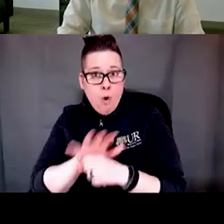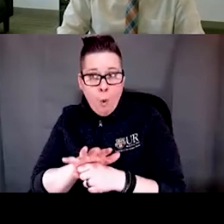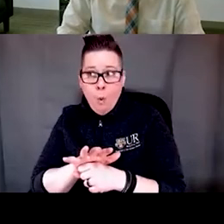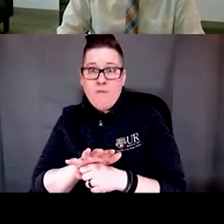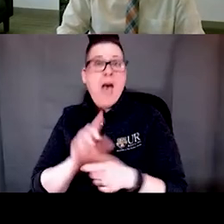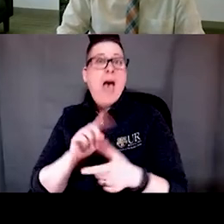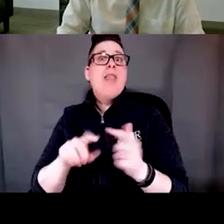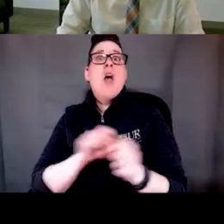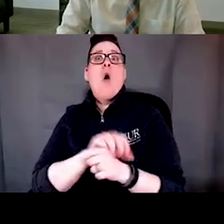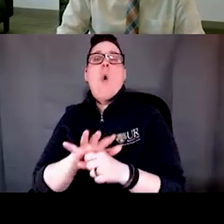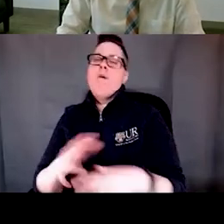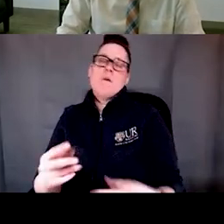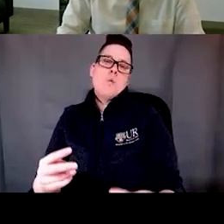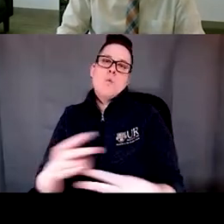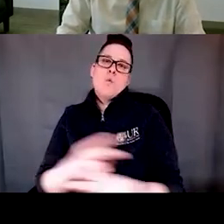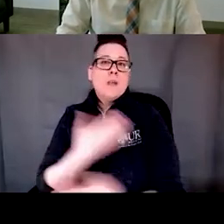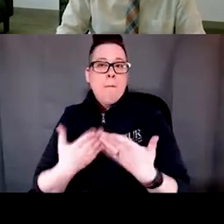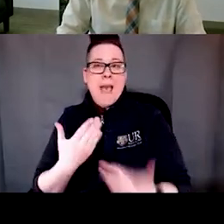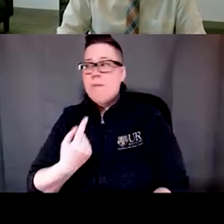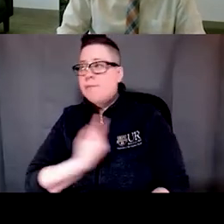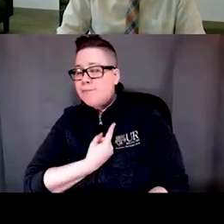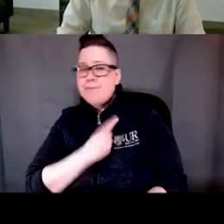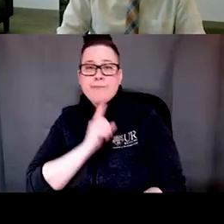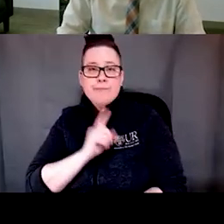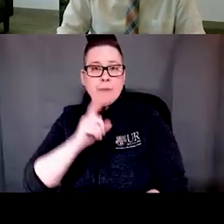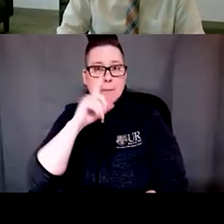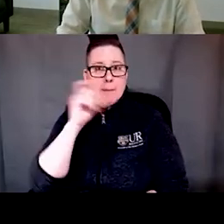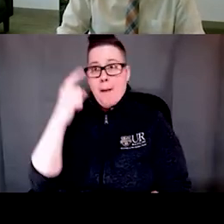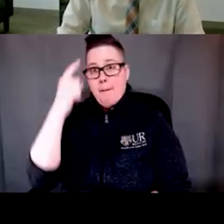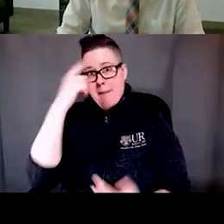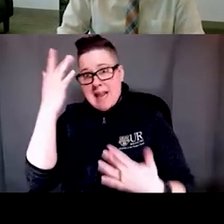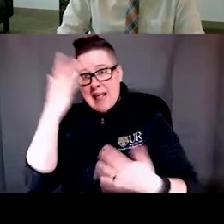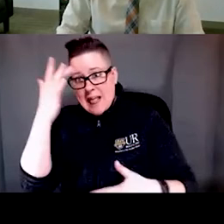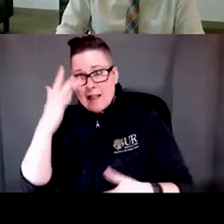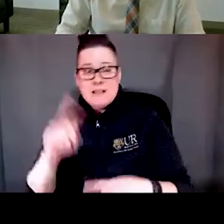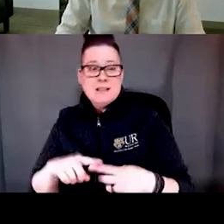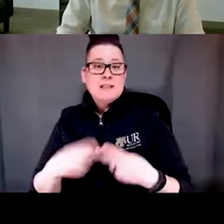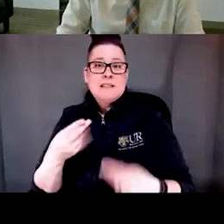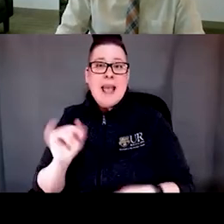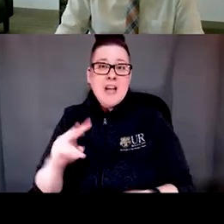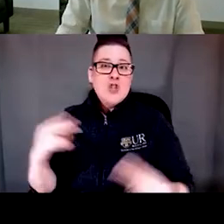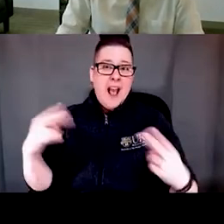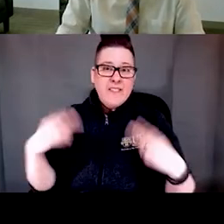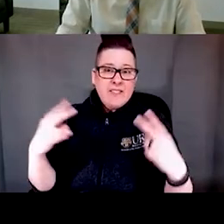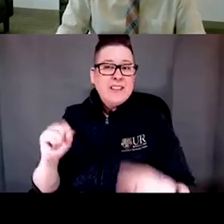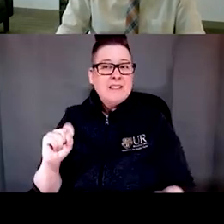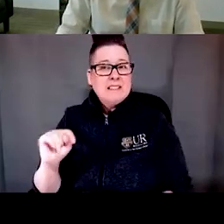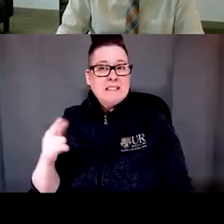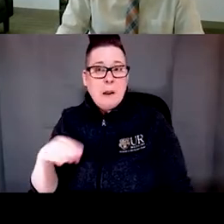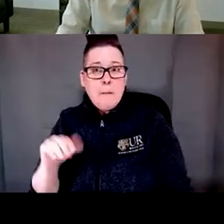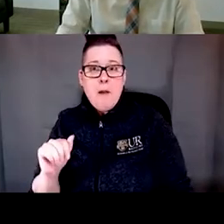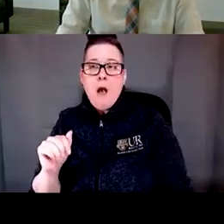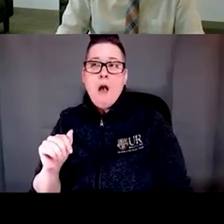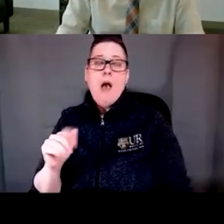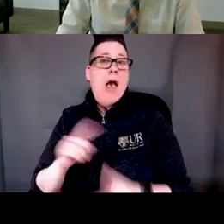loneliness whether it's because of a mental illness or whether it's because of HIV that carries a lot of stigma but when